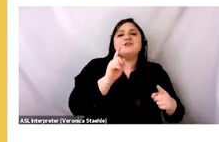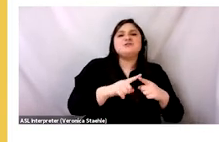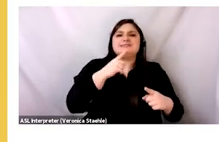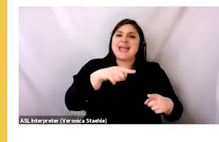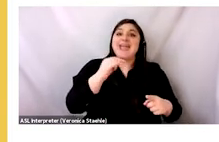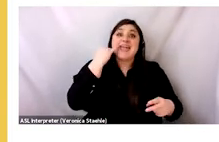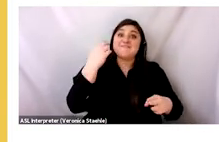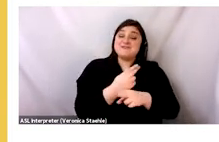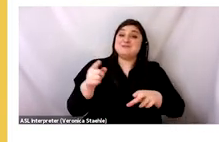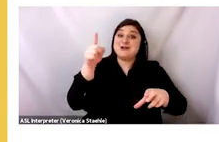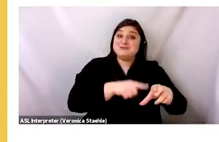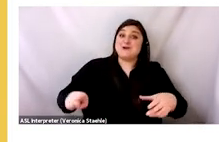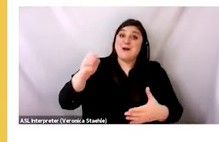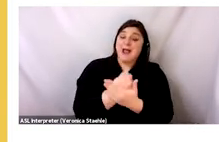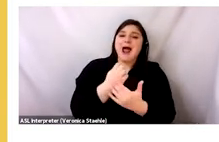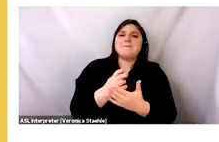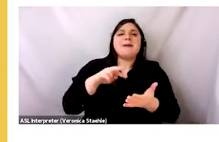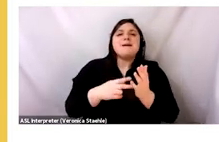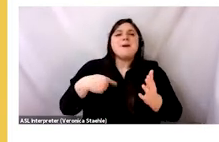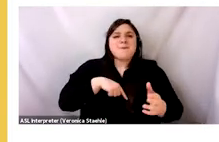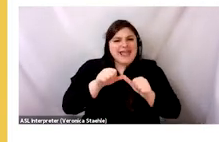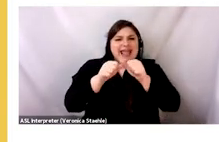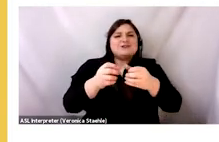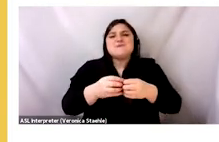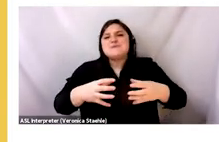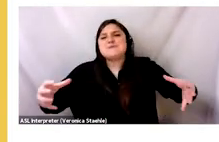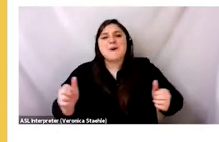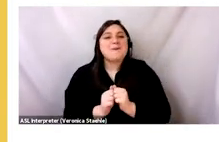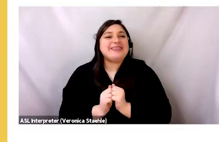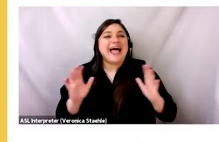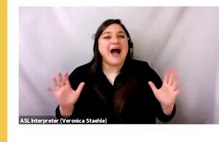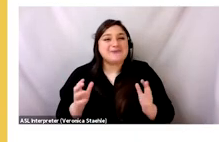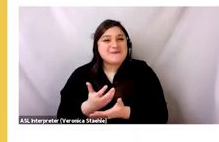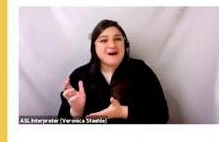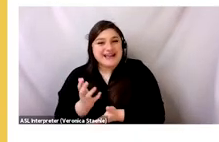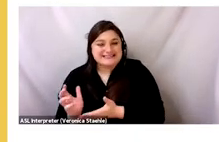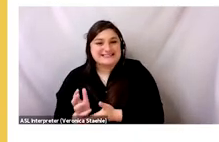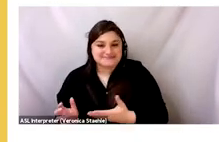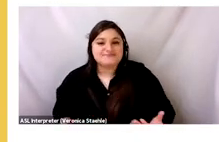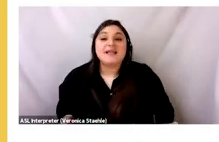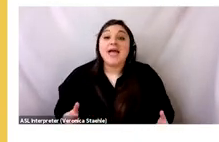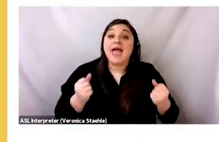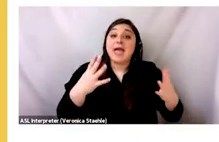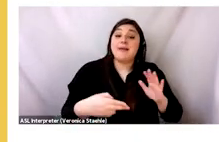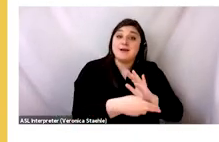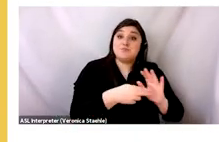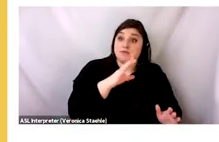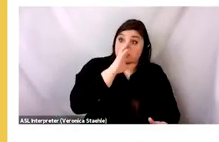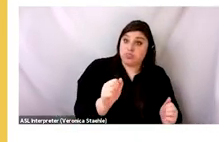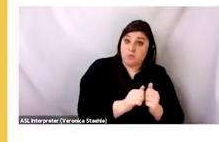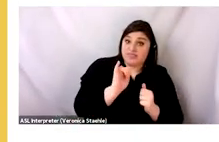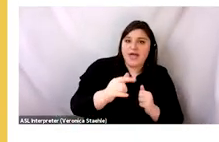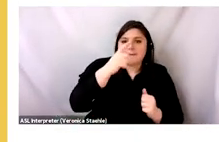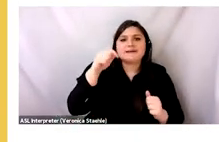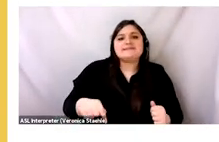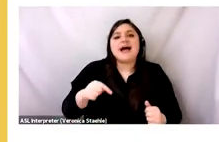Sisting it so that the circular economy allows for limitless growth. And materials-based sustainability frameworks, you know, I think are really